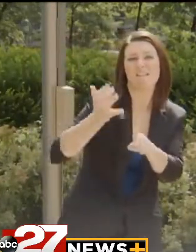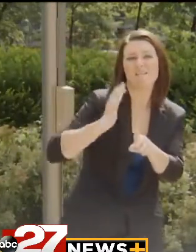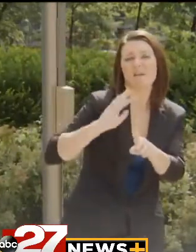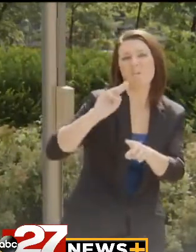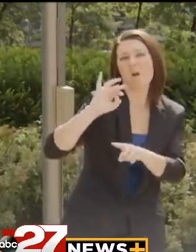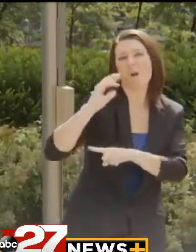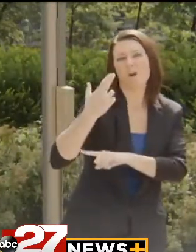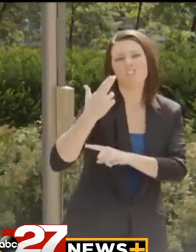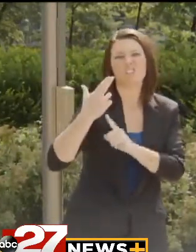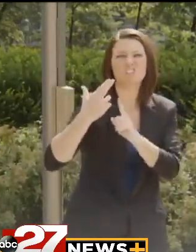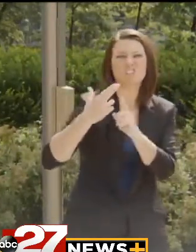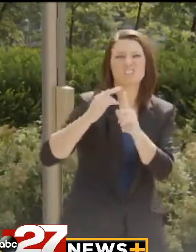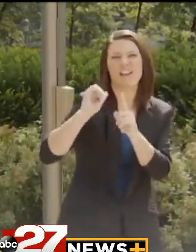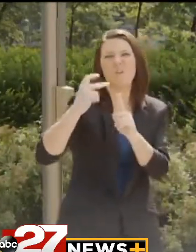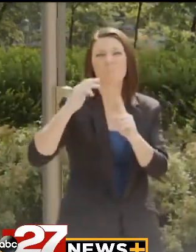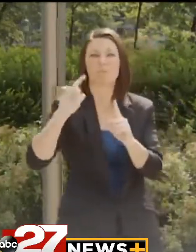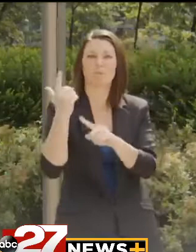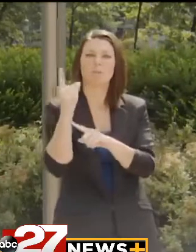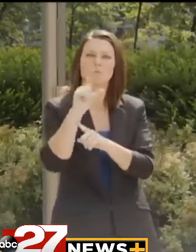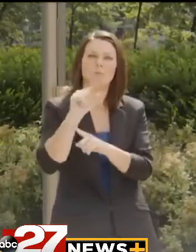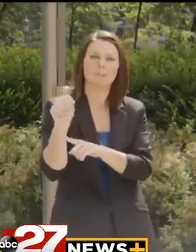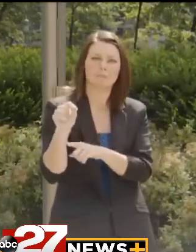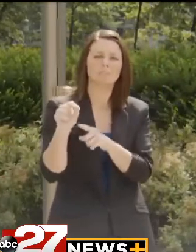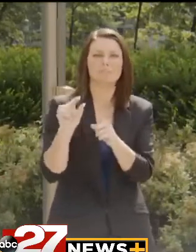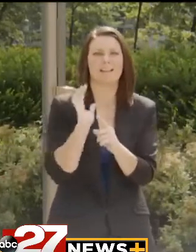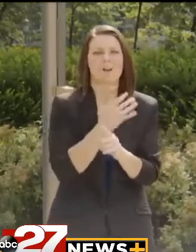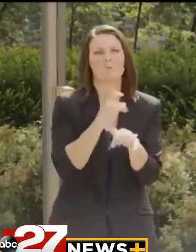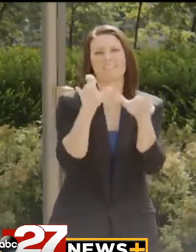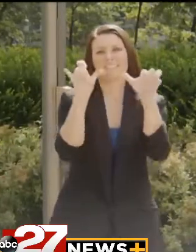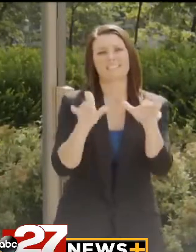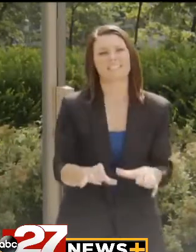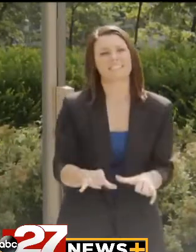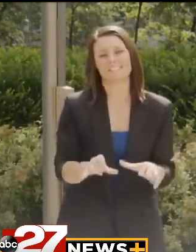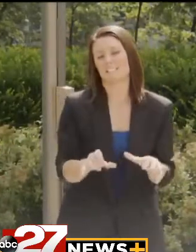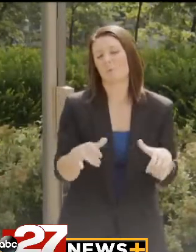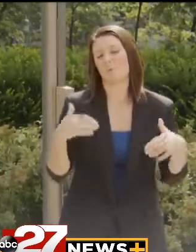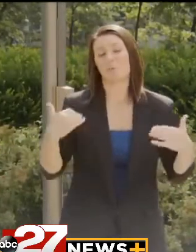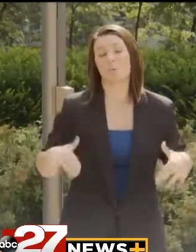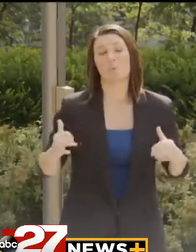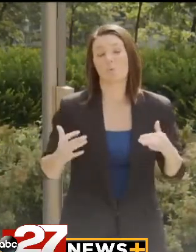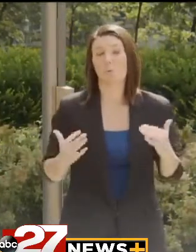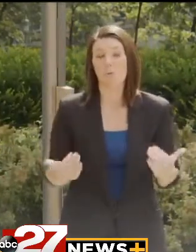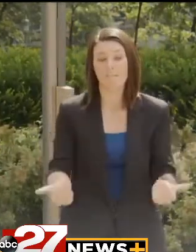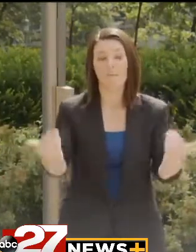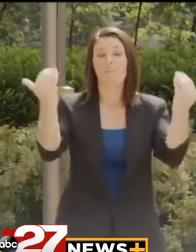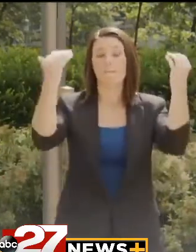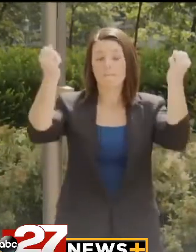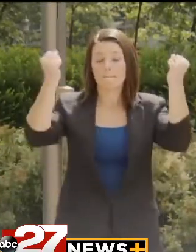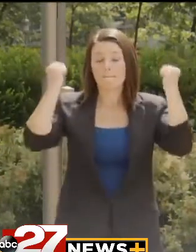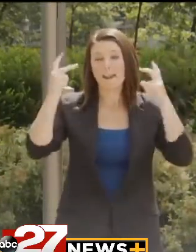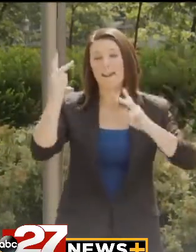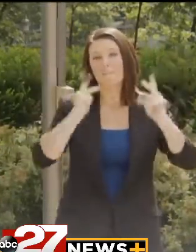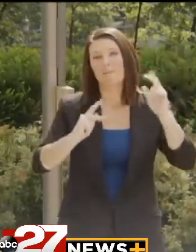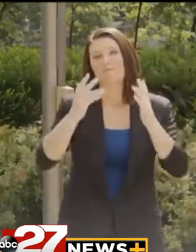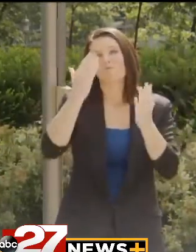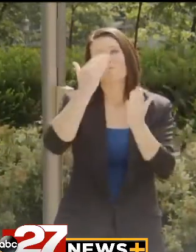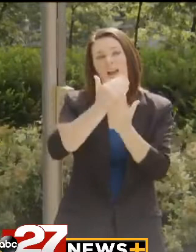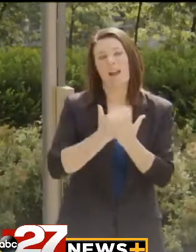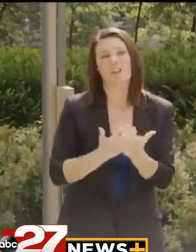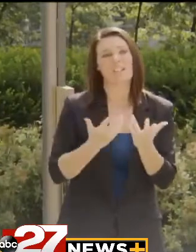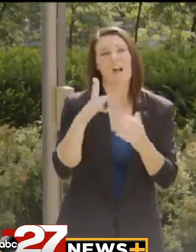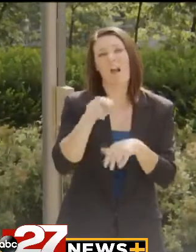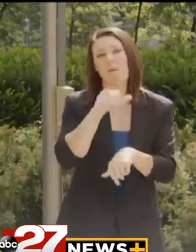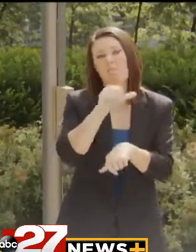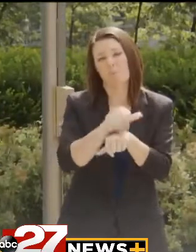in March and April of 2020, our system was flooded with, uh, an enormous amount of records amount of